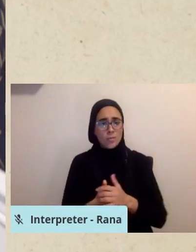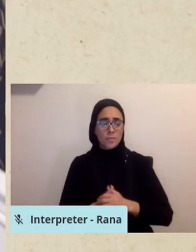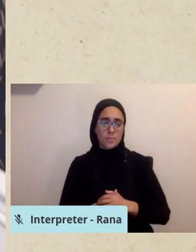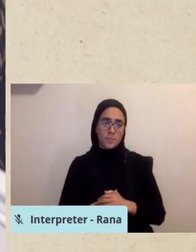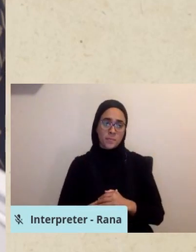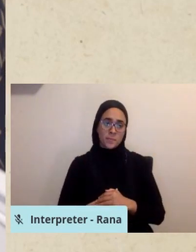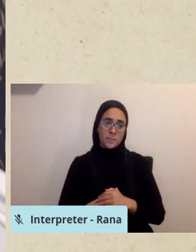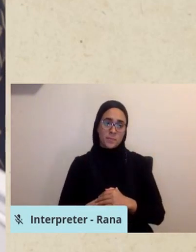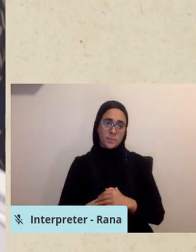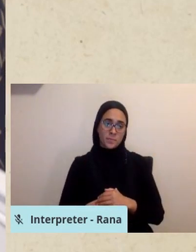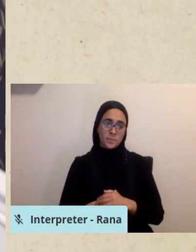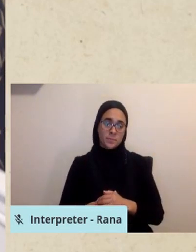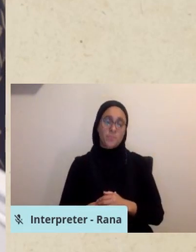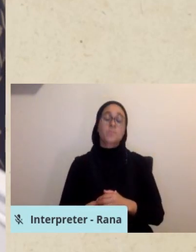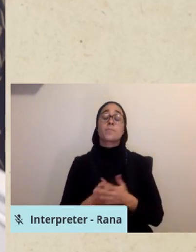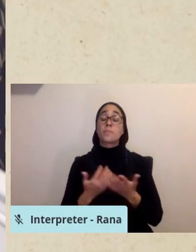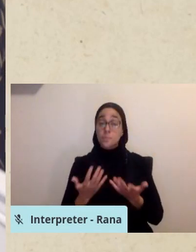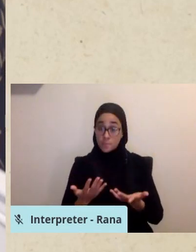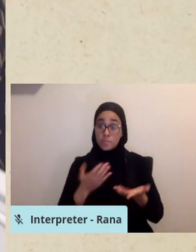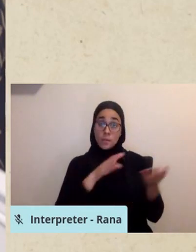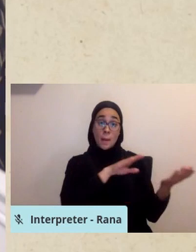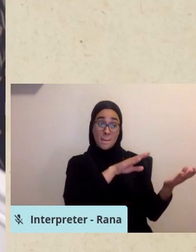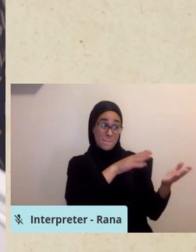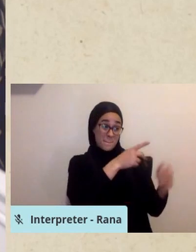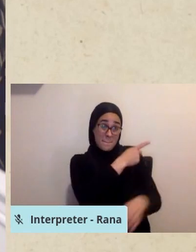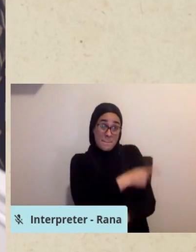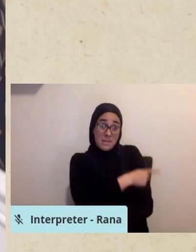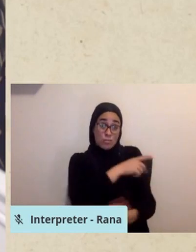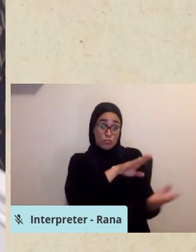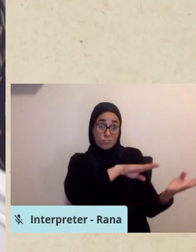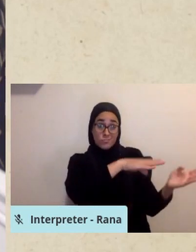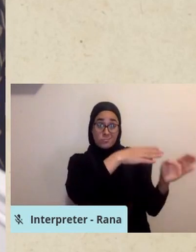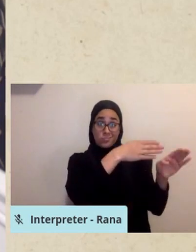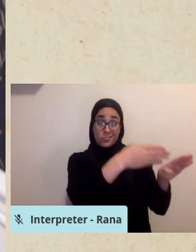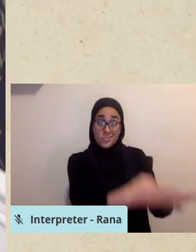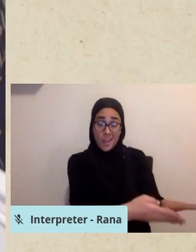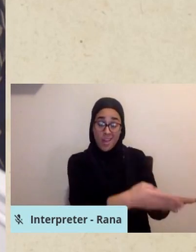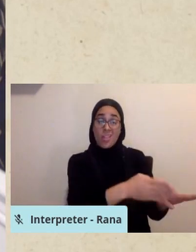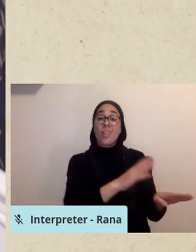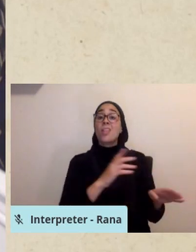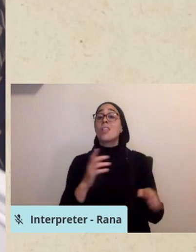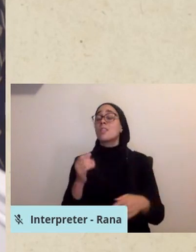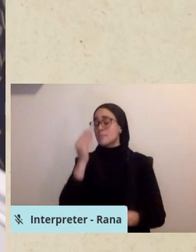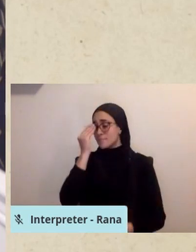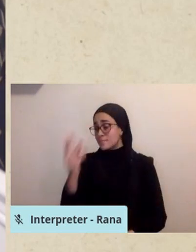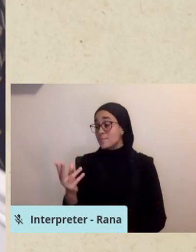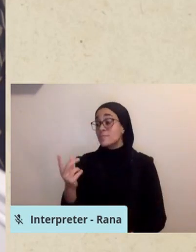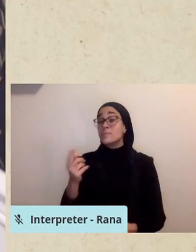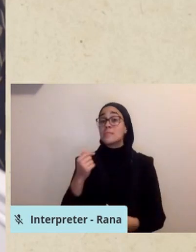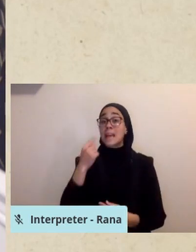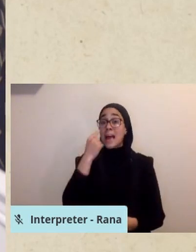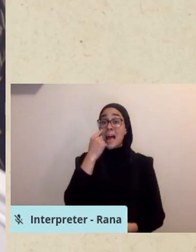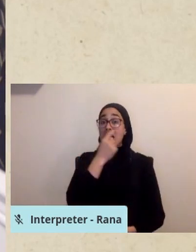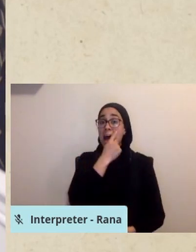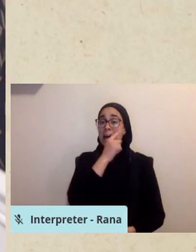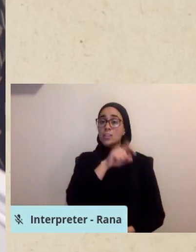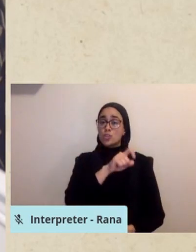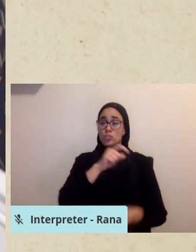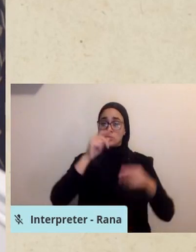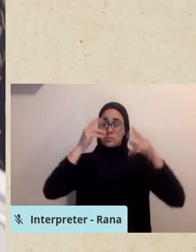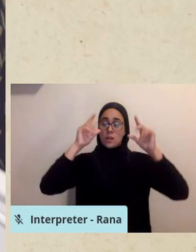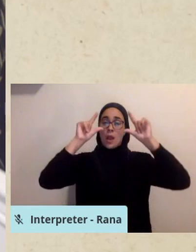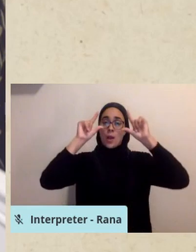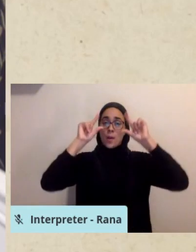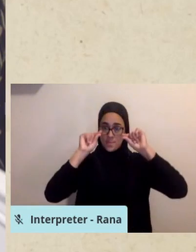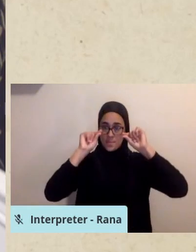In the moments after the patient's death. One, the deceased's eyes should be gently closed. Two, the deceased's limbs